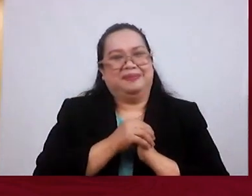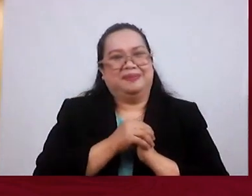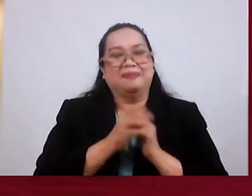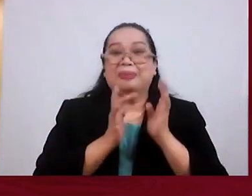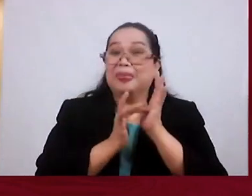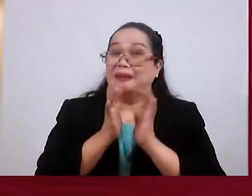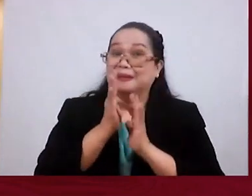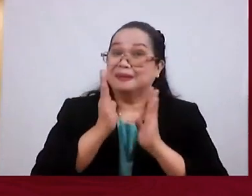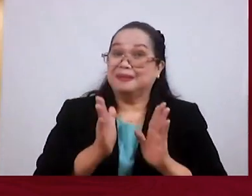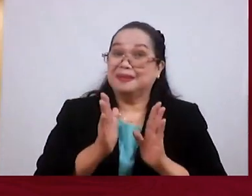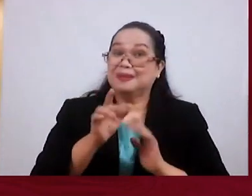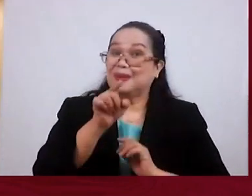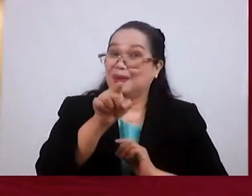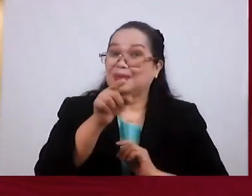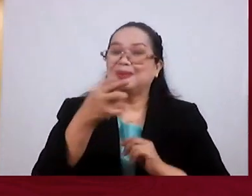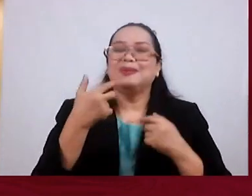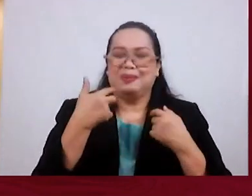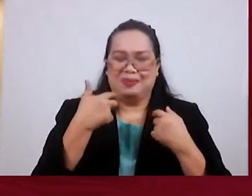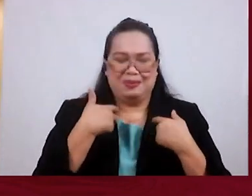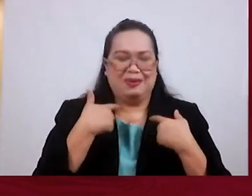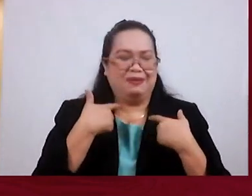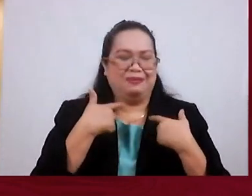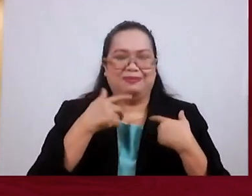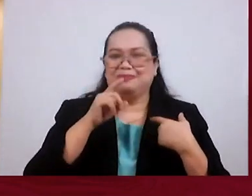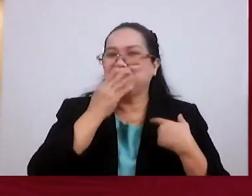Christian You Had A Great Start